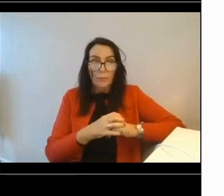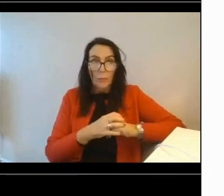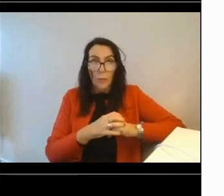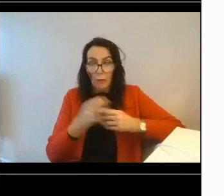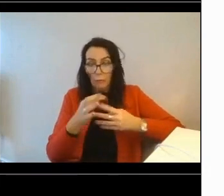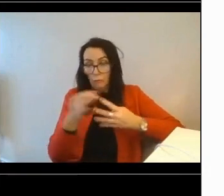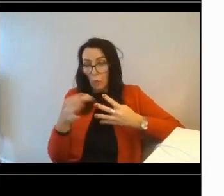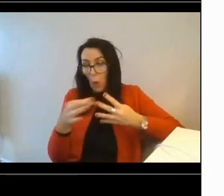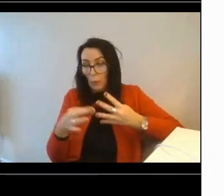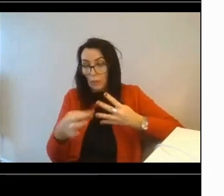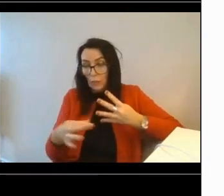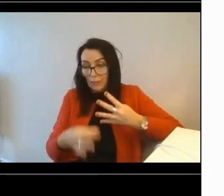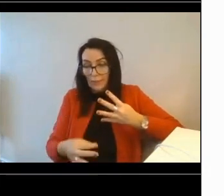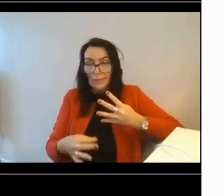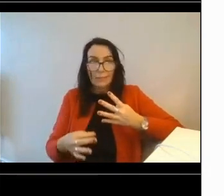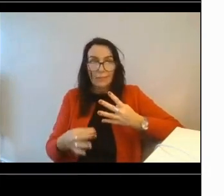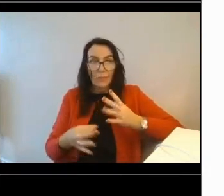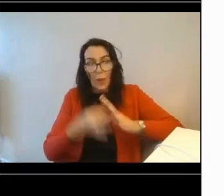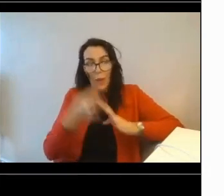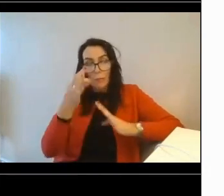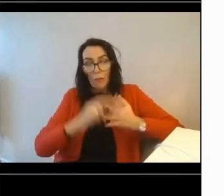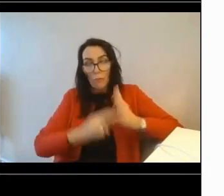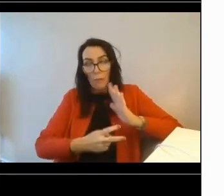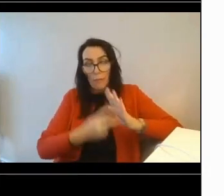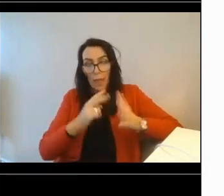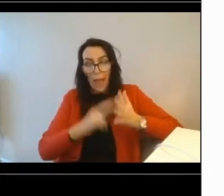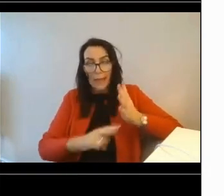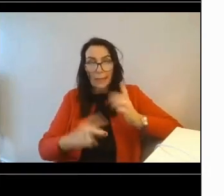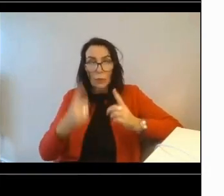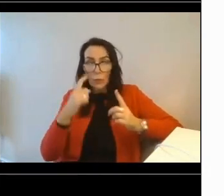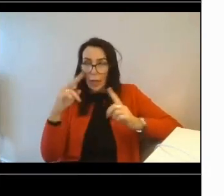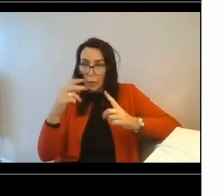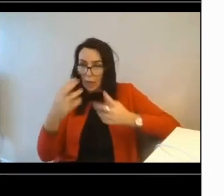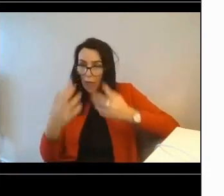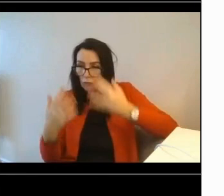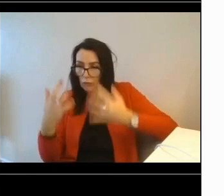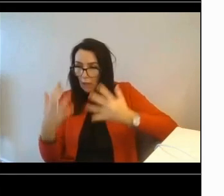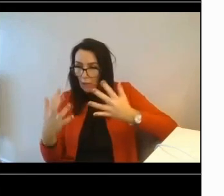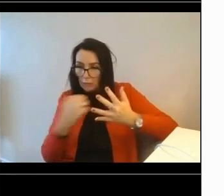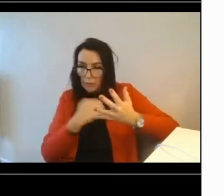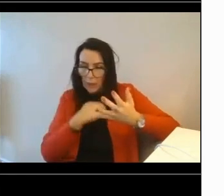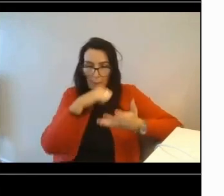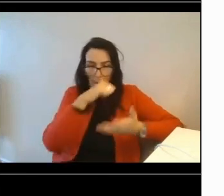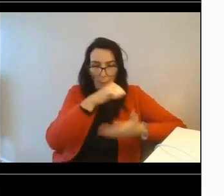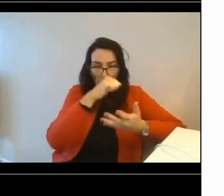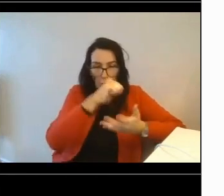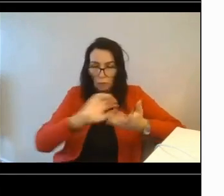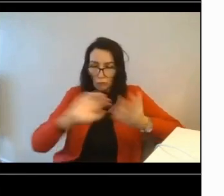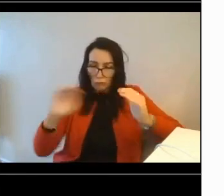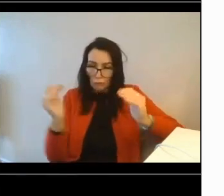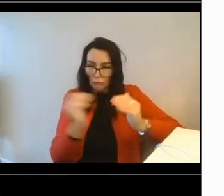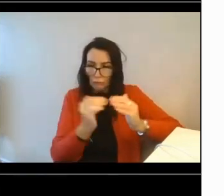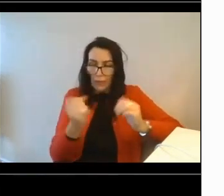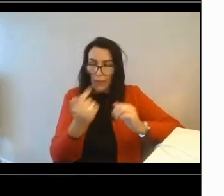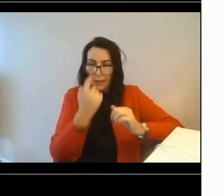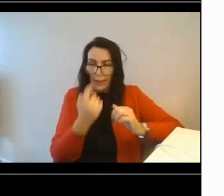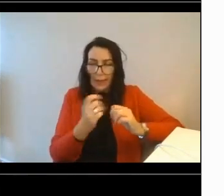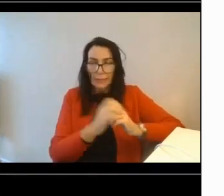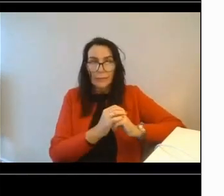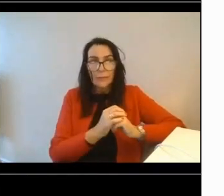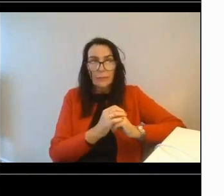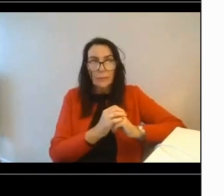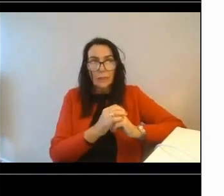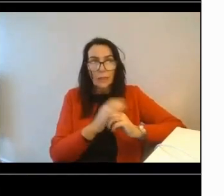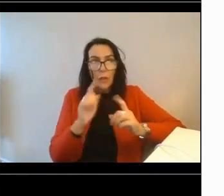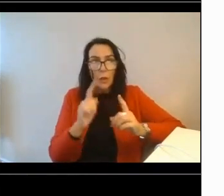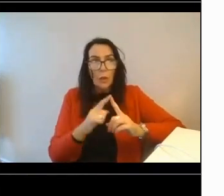when building their improvement plan, which enables them to tailor the results to their specific budget and motivations. They can also get inspired by exploring